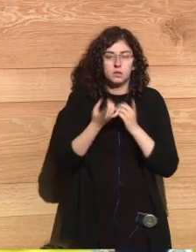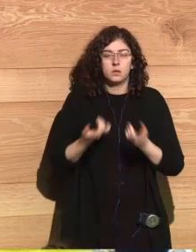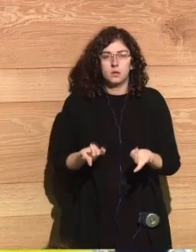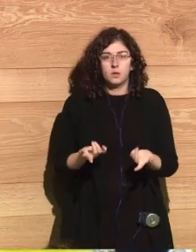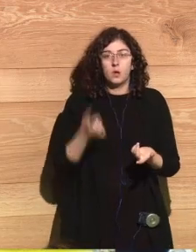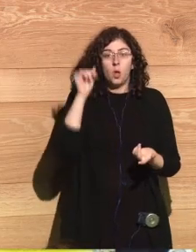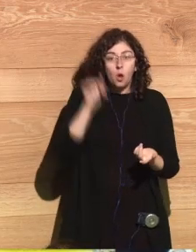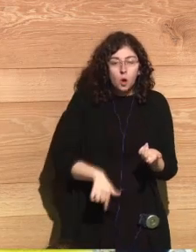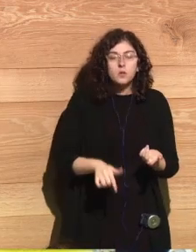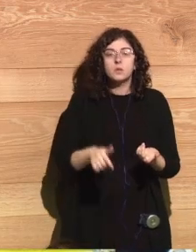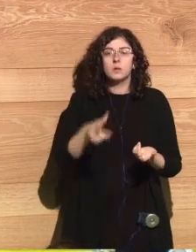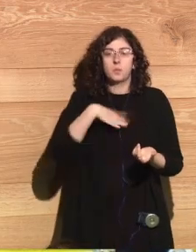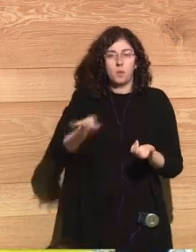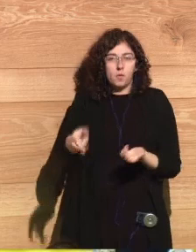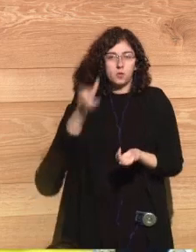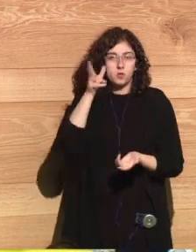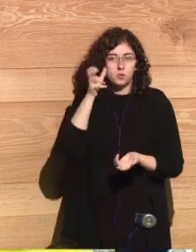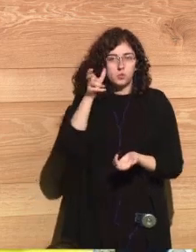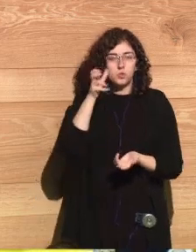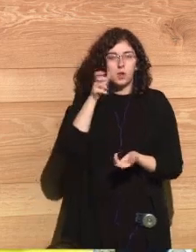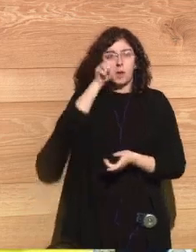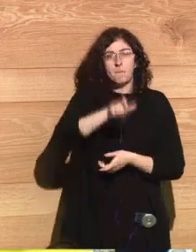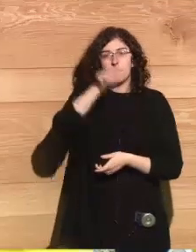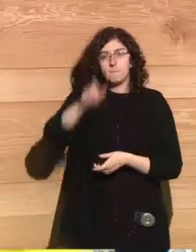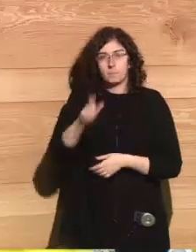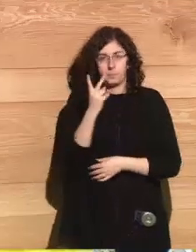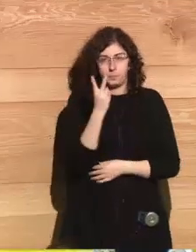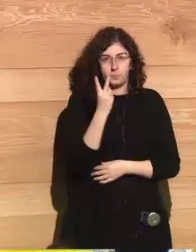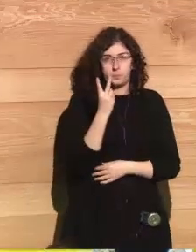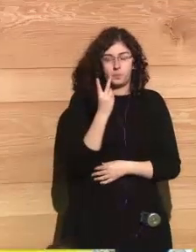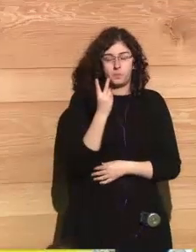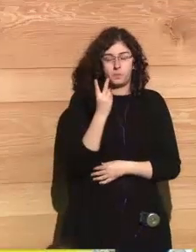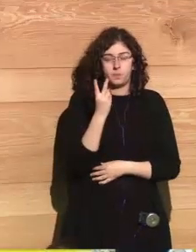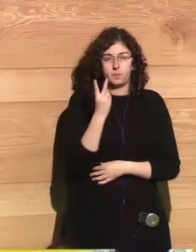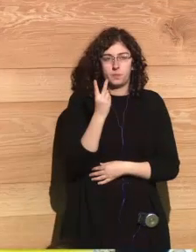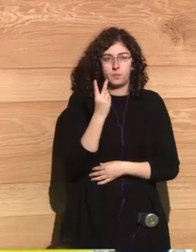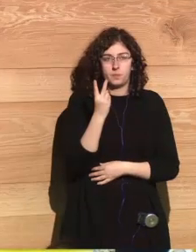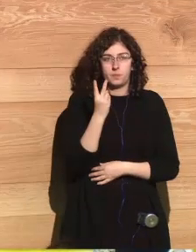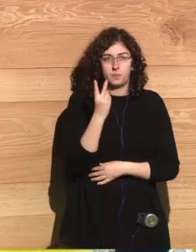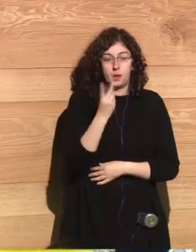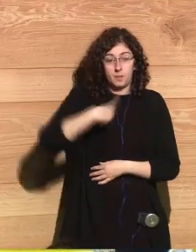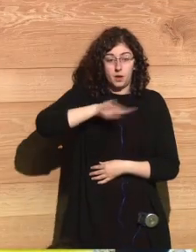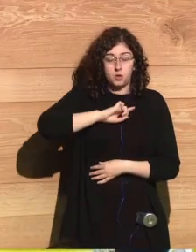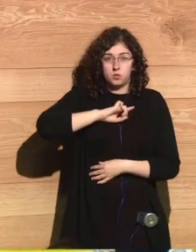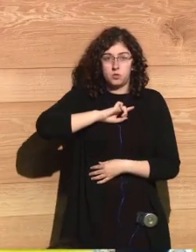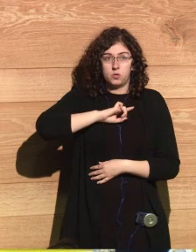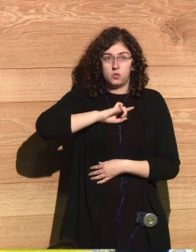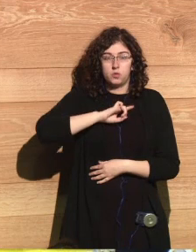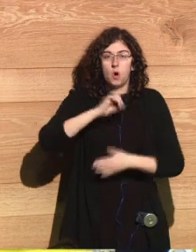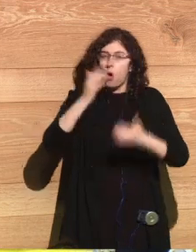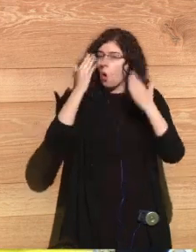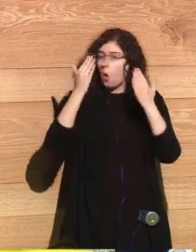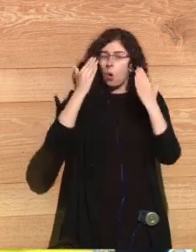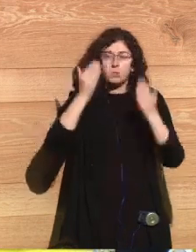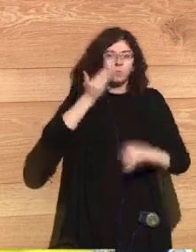we have the extraordinary opportunity to be able to listen to two people who are